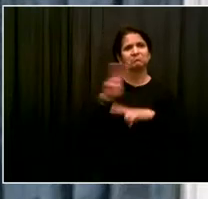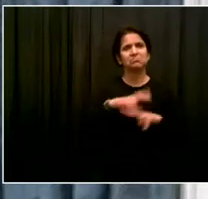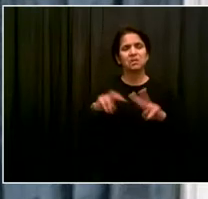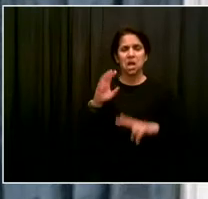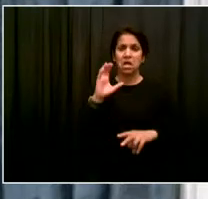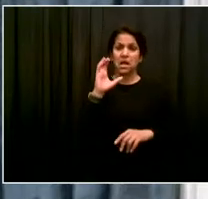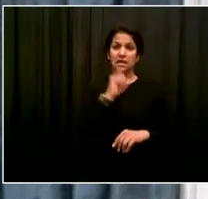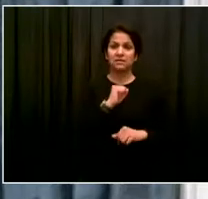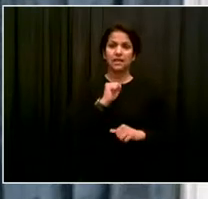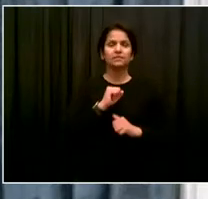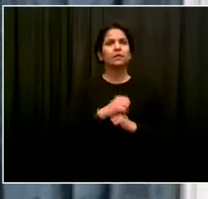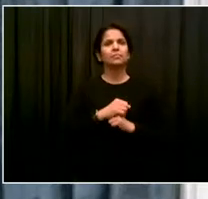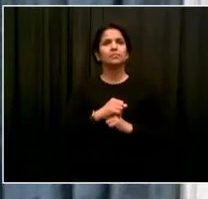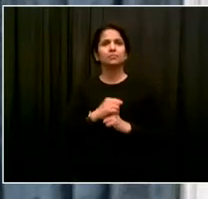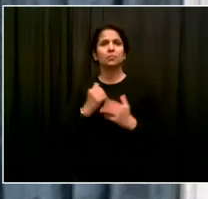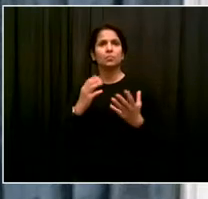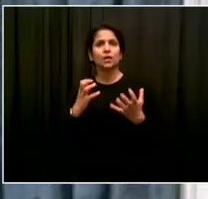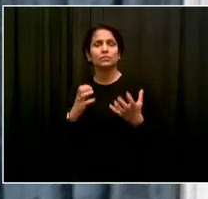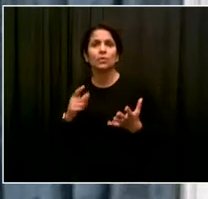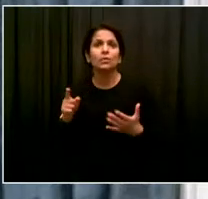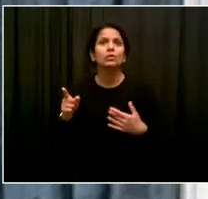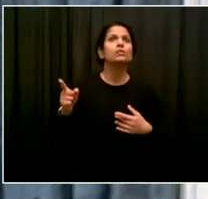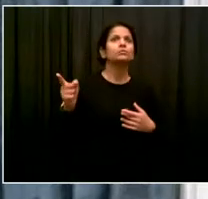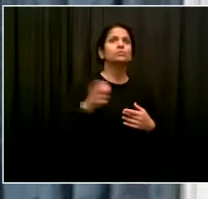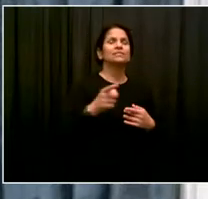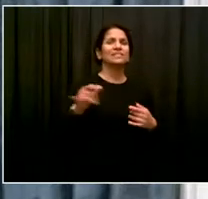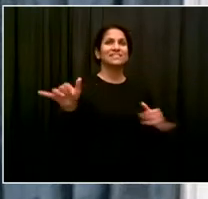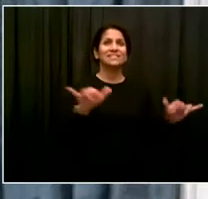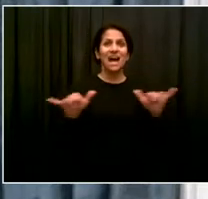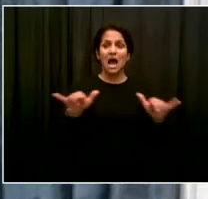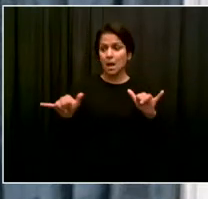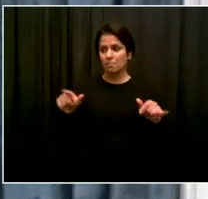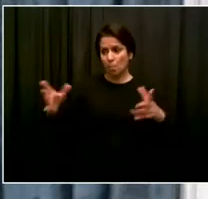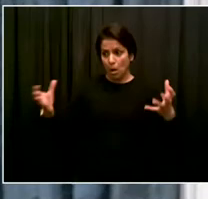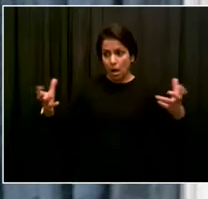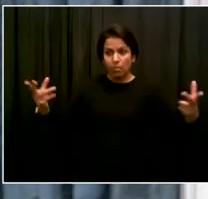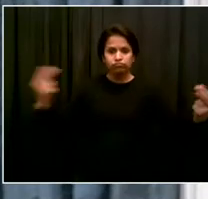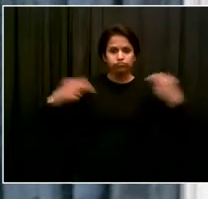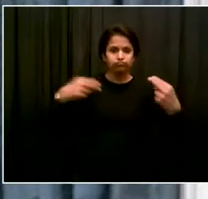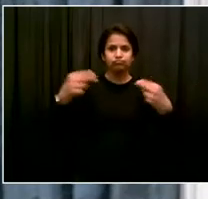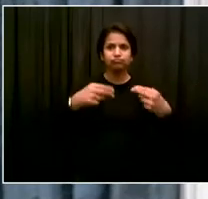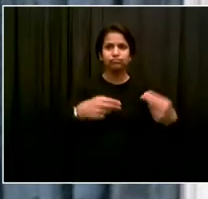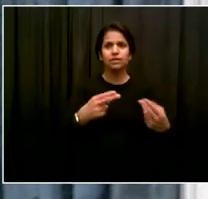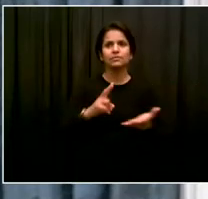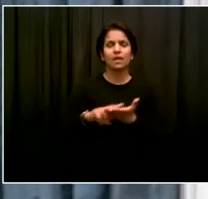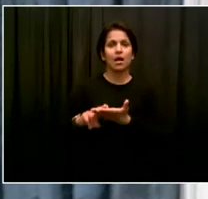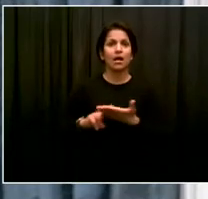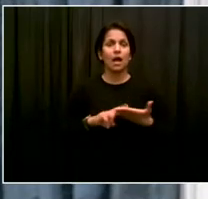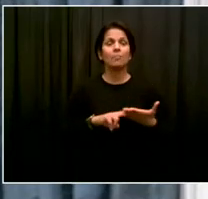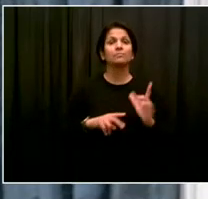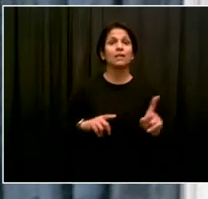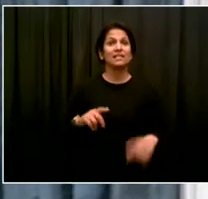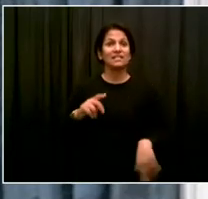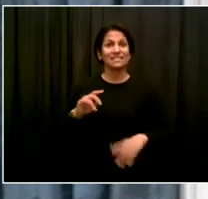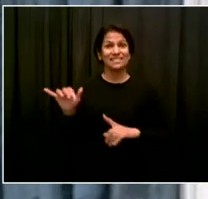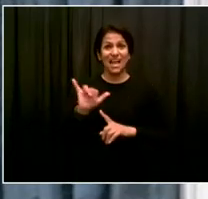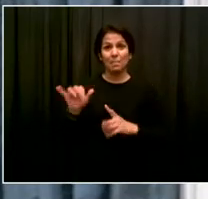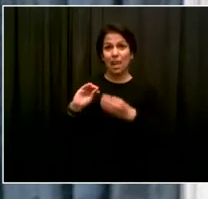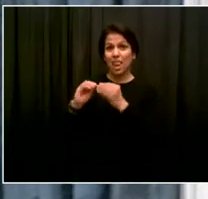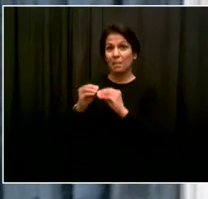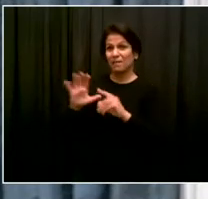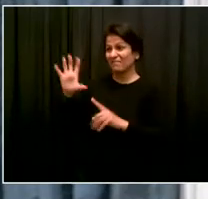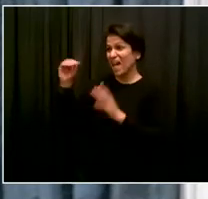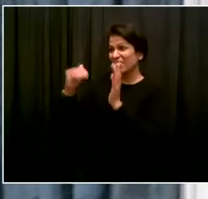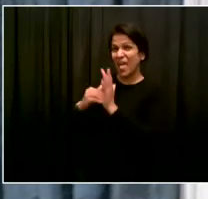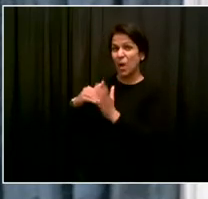So that initial baseline number of where we were is our, what we think is an achievable goal, but it will take time to build as more and more